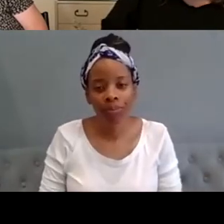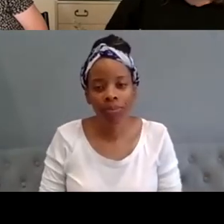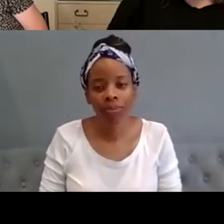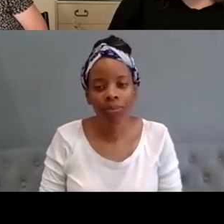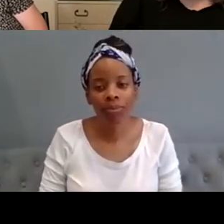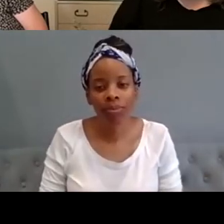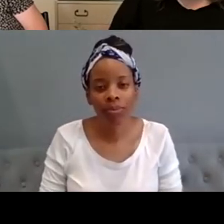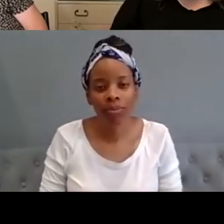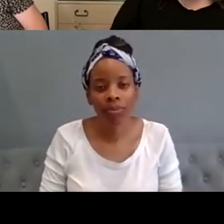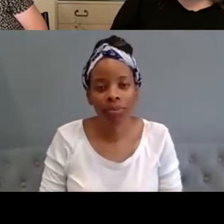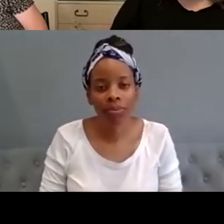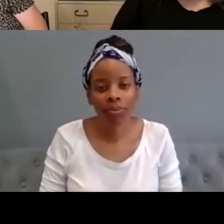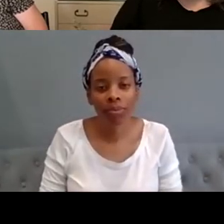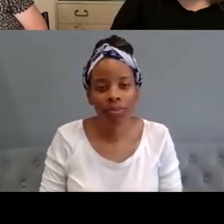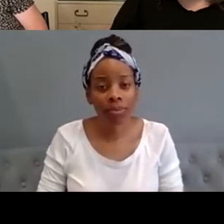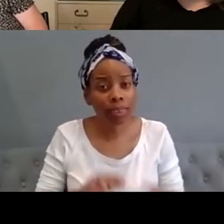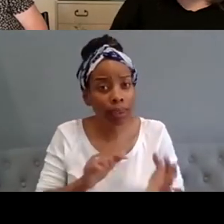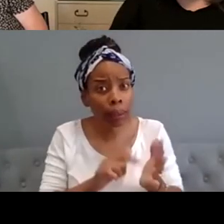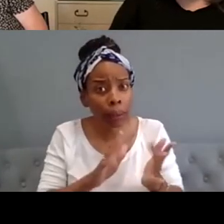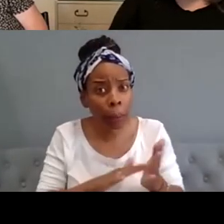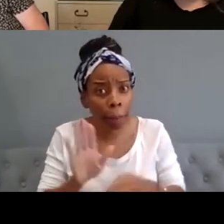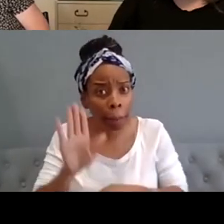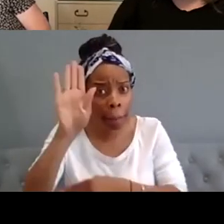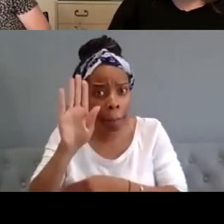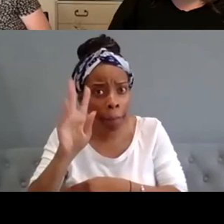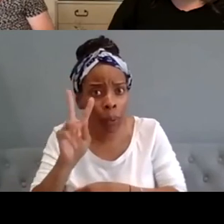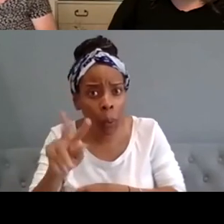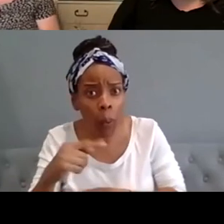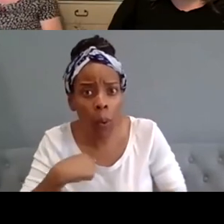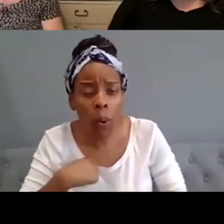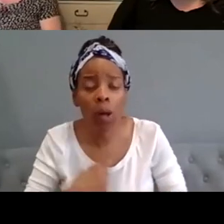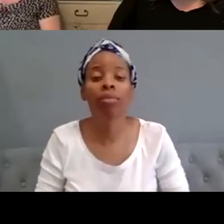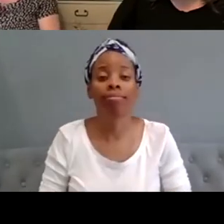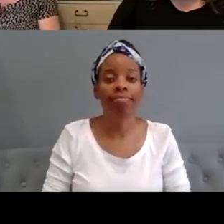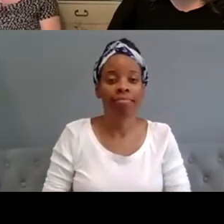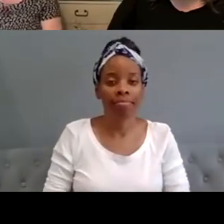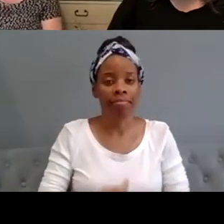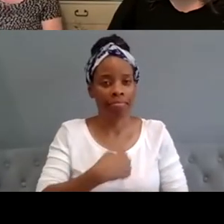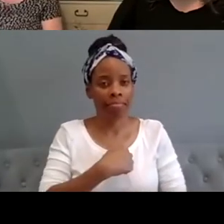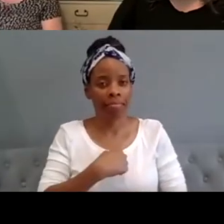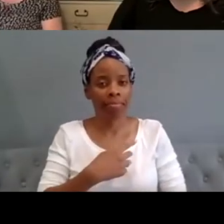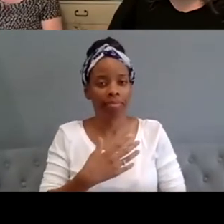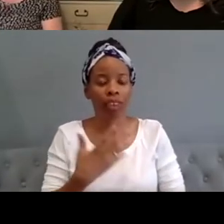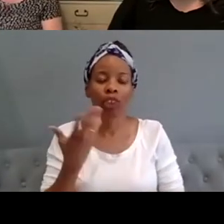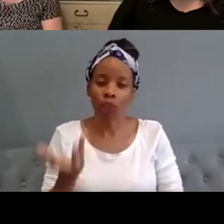tim you were i think you put your hand up there didn't you um i just wanted to um say that i